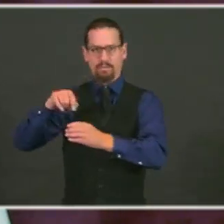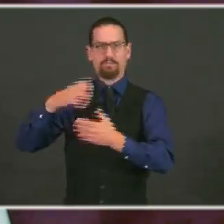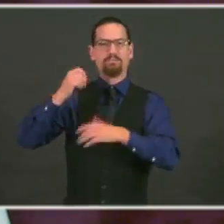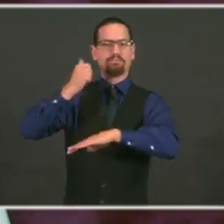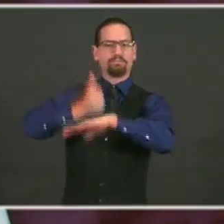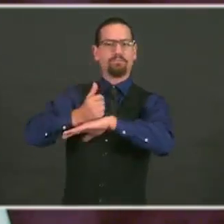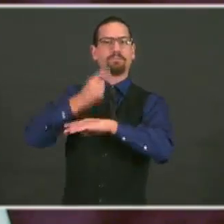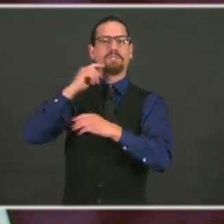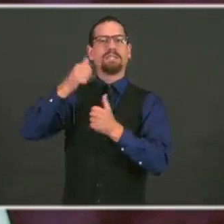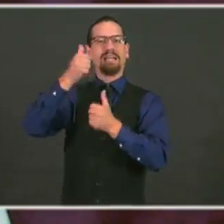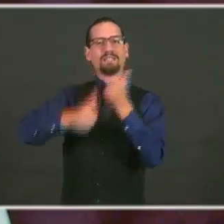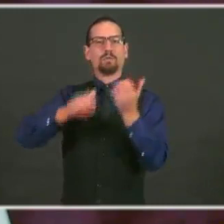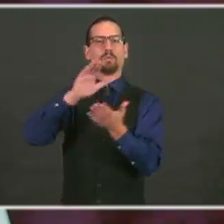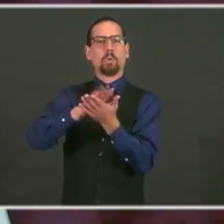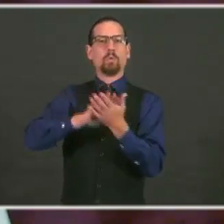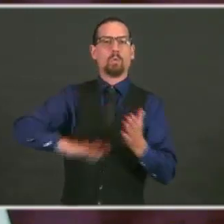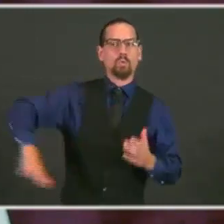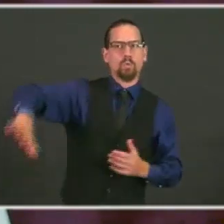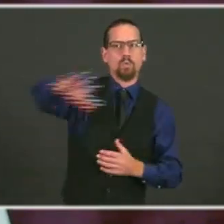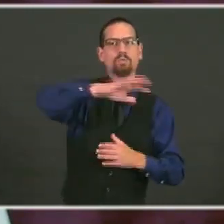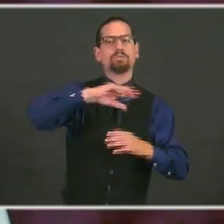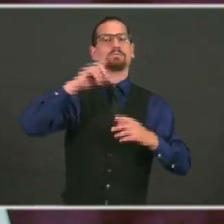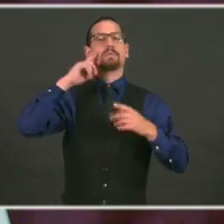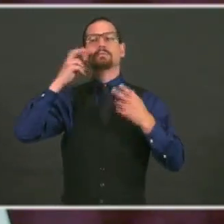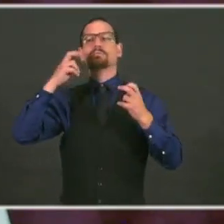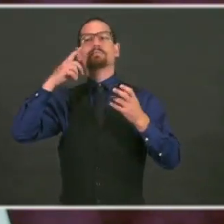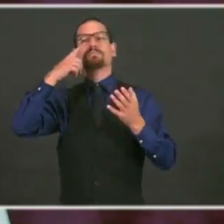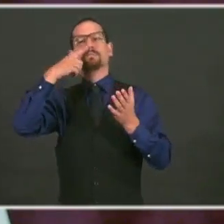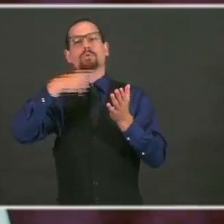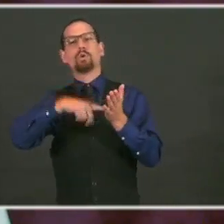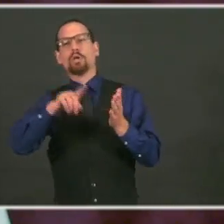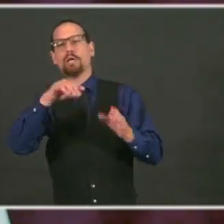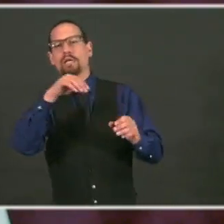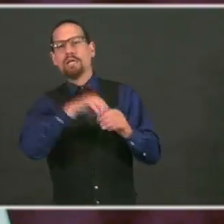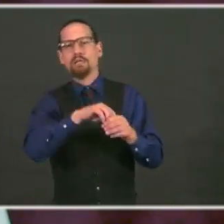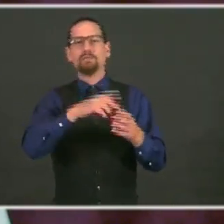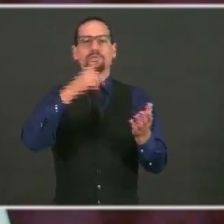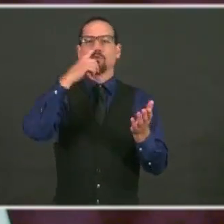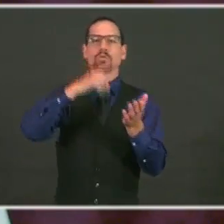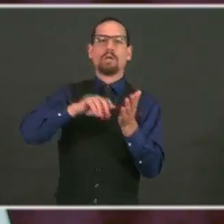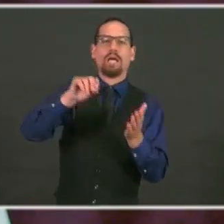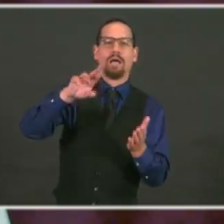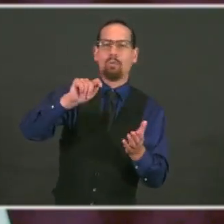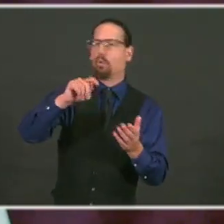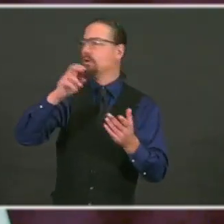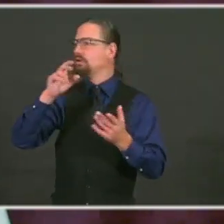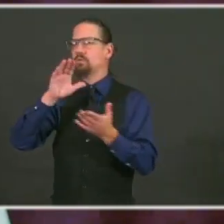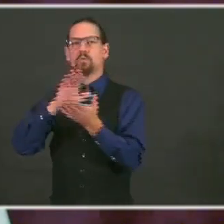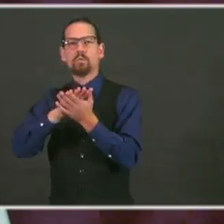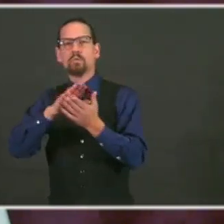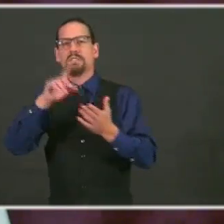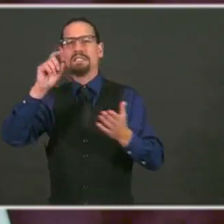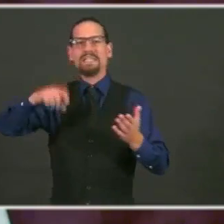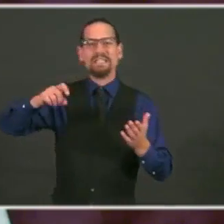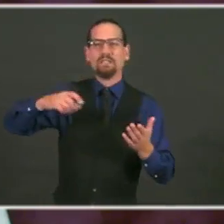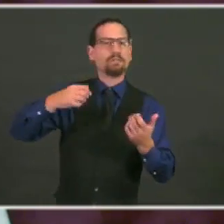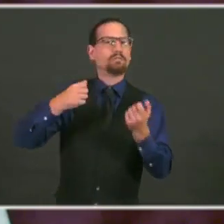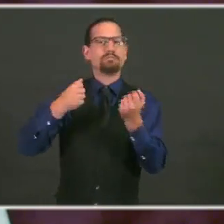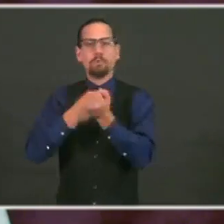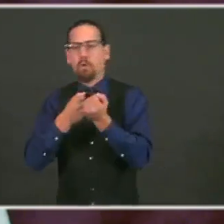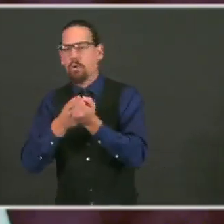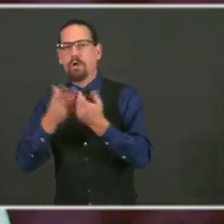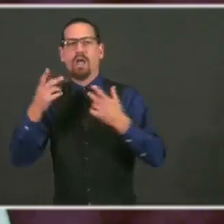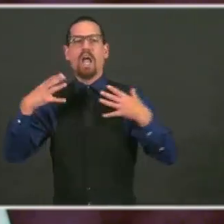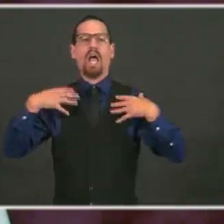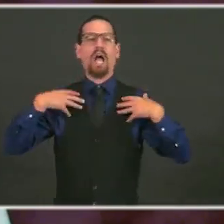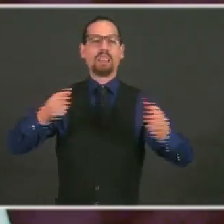operational check-ins with school leaders. These teams have also set up virtual health and safety trainings for